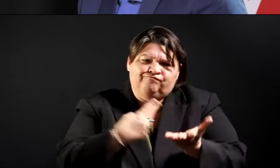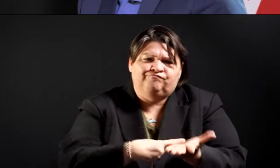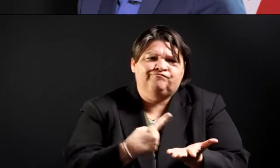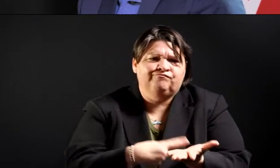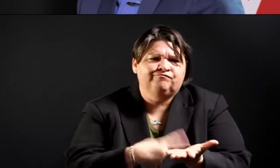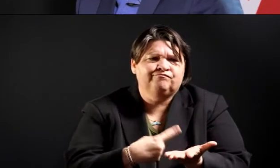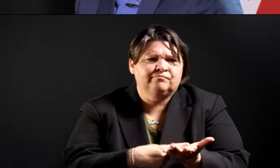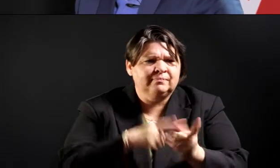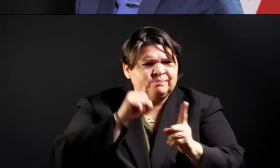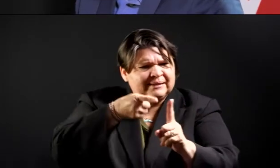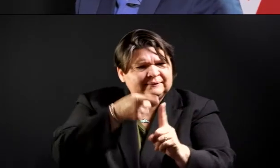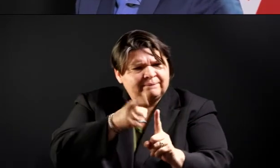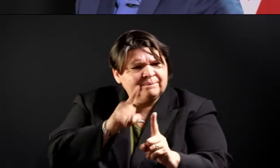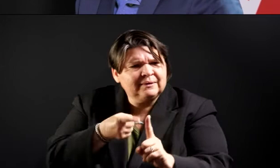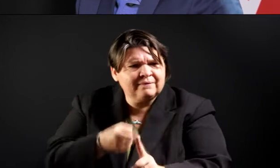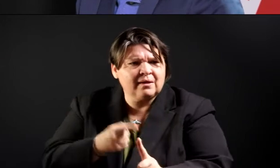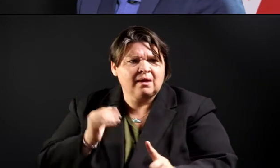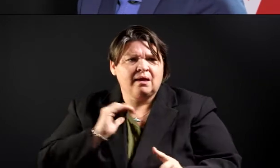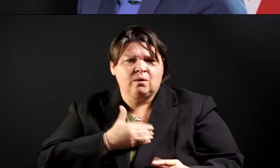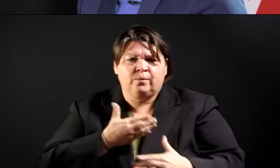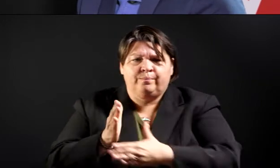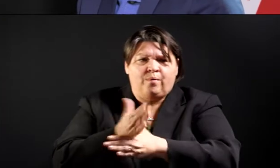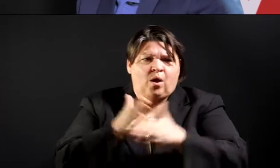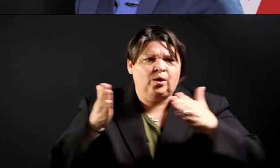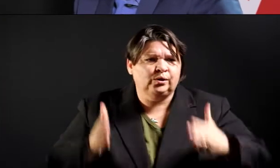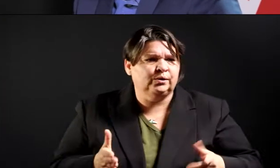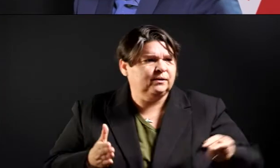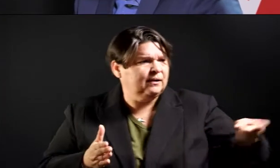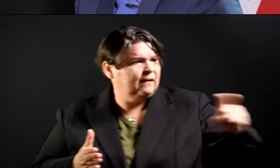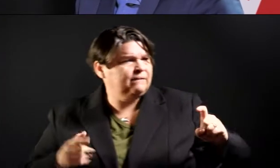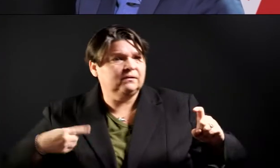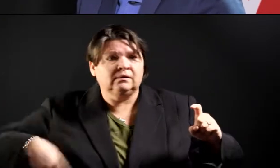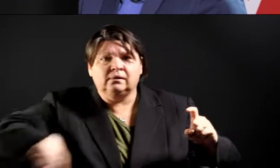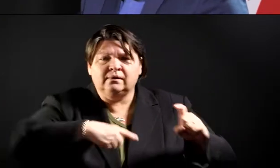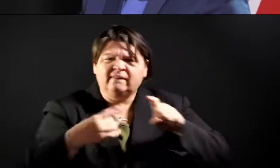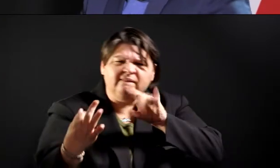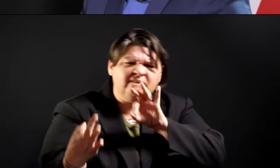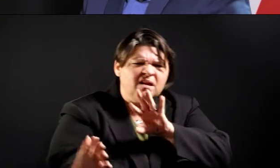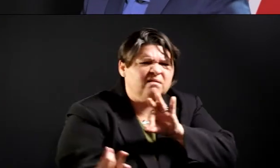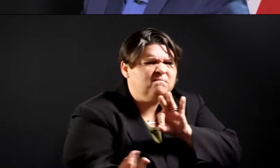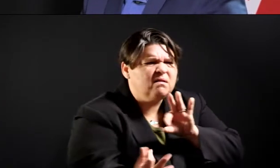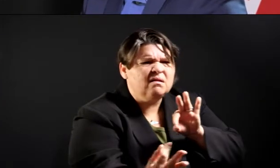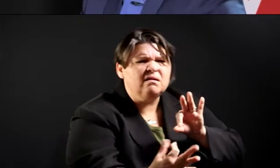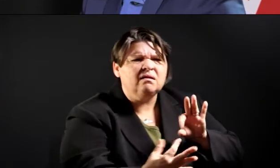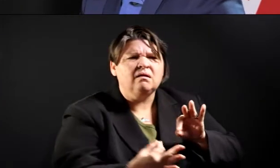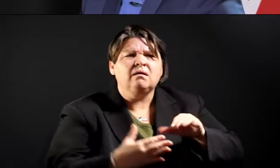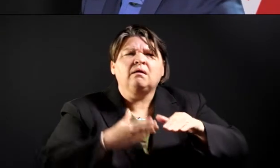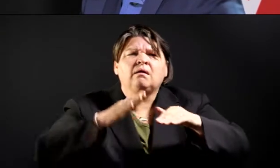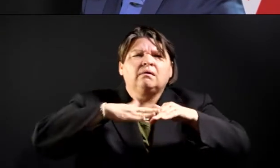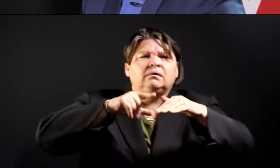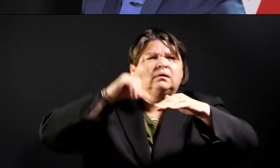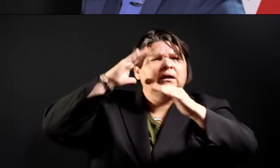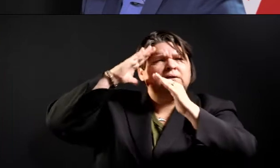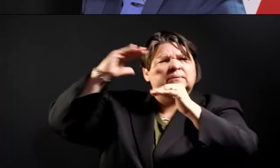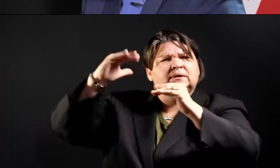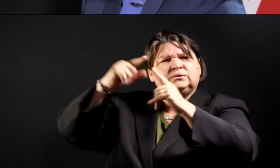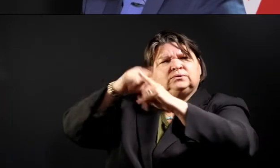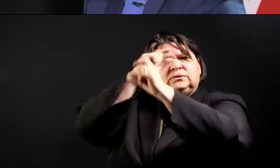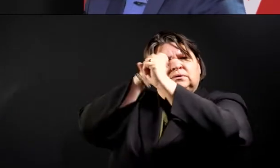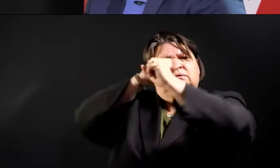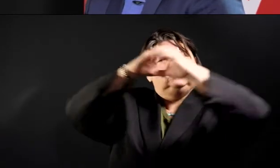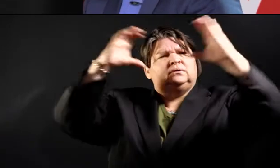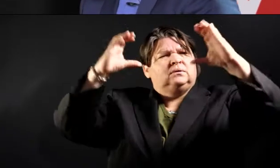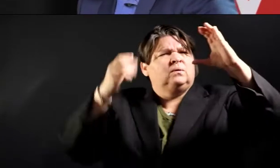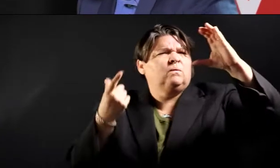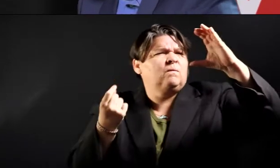partners on our committee give us feedback on what we can expect, because there will be changes to those programs. That's good.